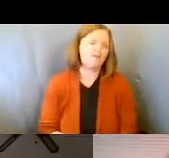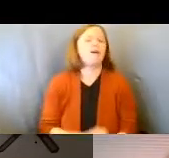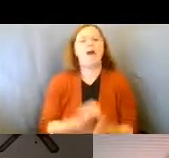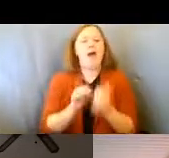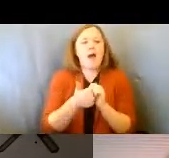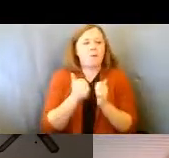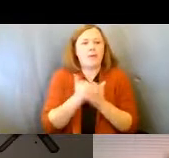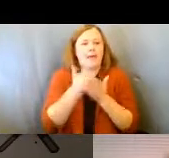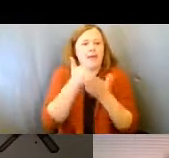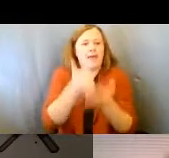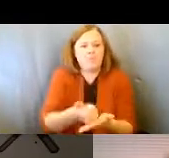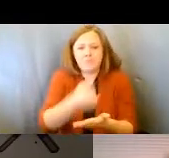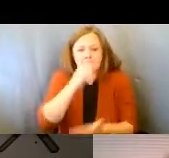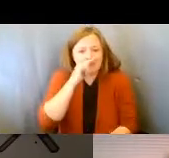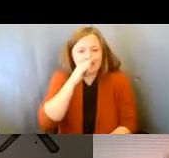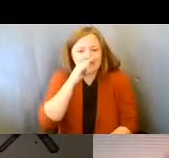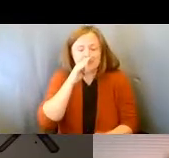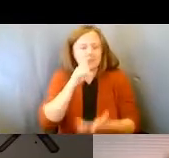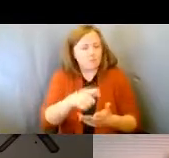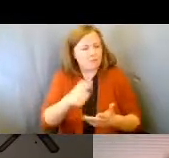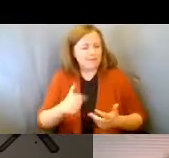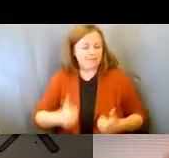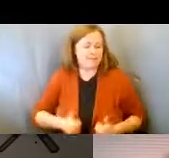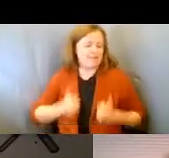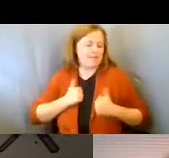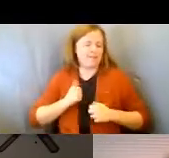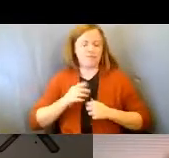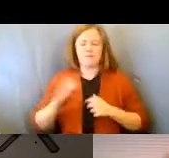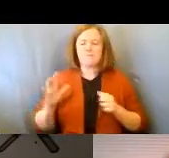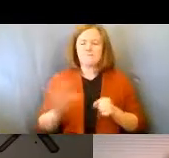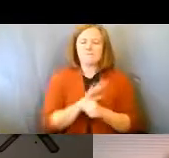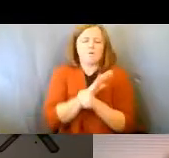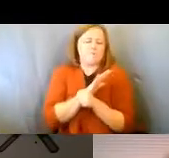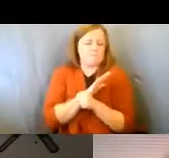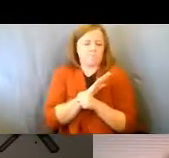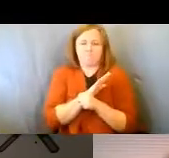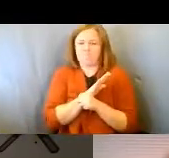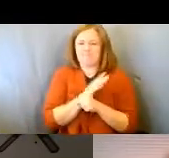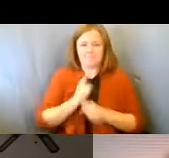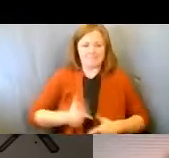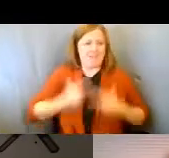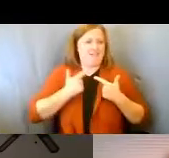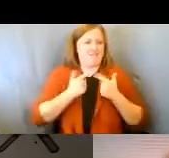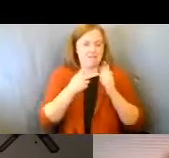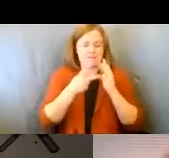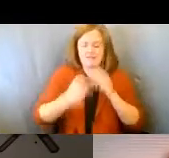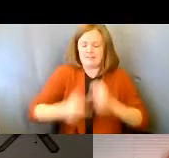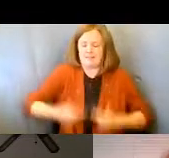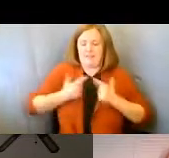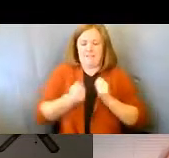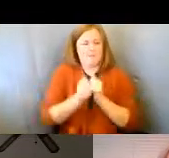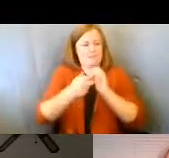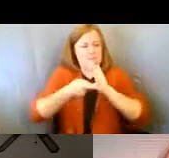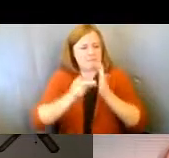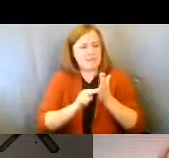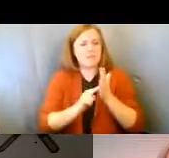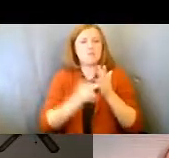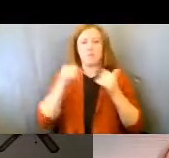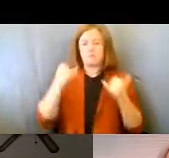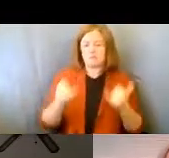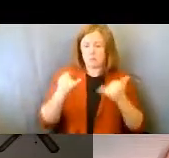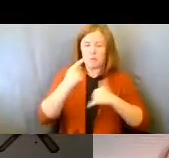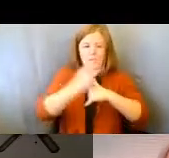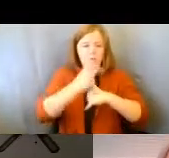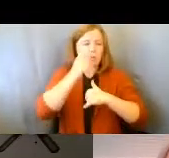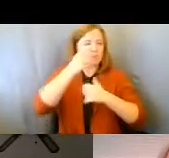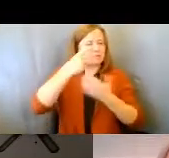I help my kids live a full and meaningful life? Um, and tonight we're going to talk about options and ideas and what that